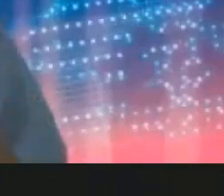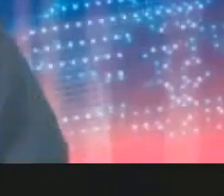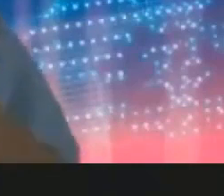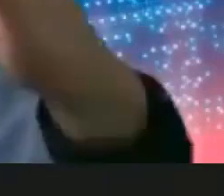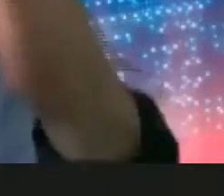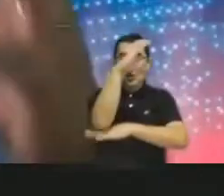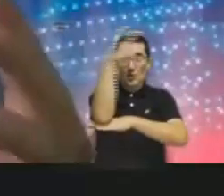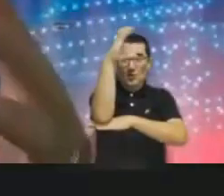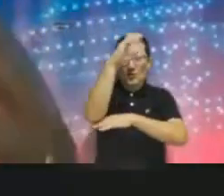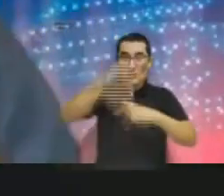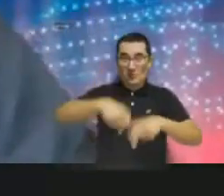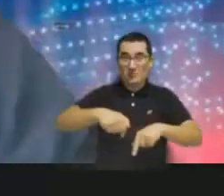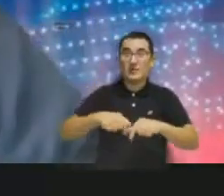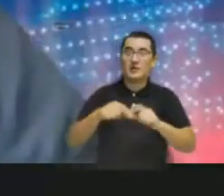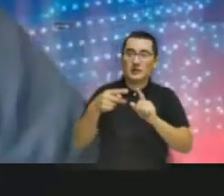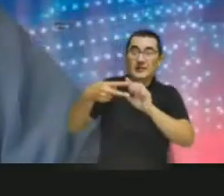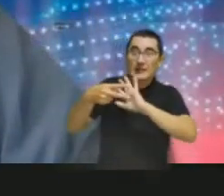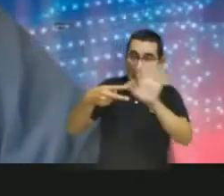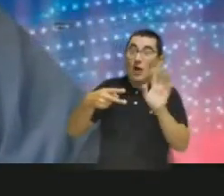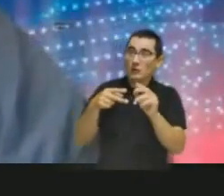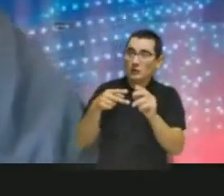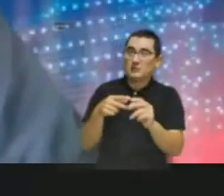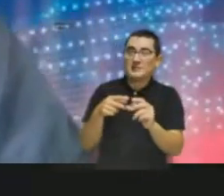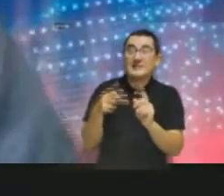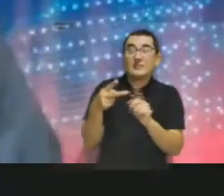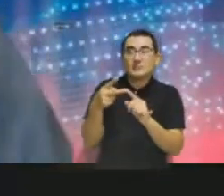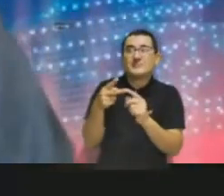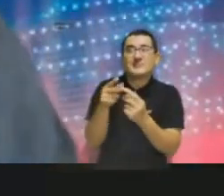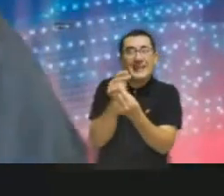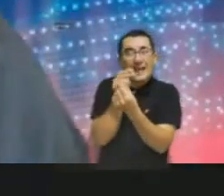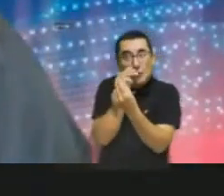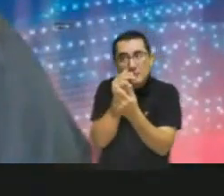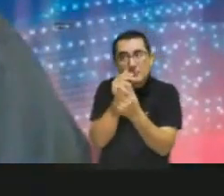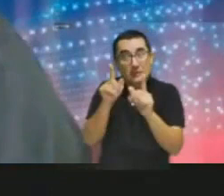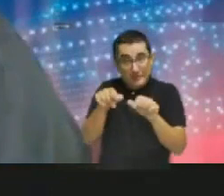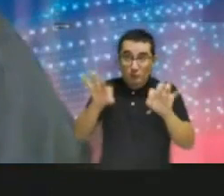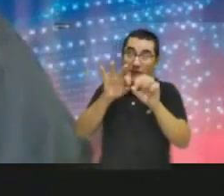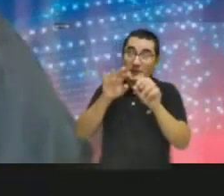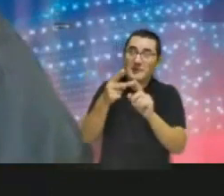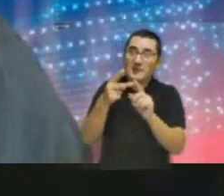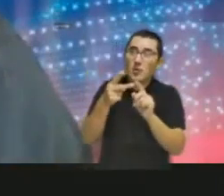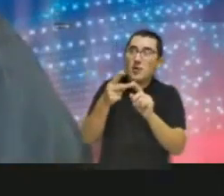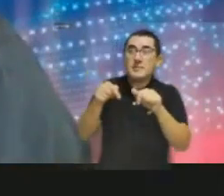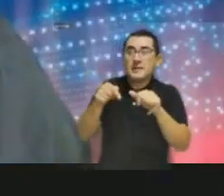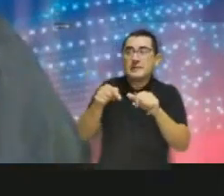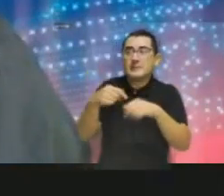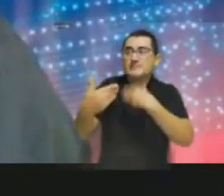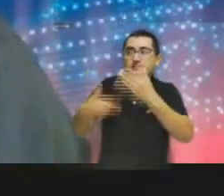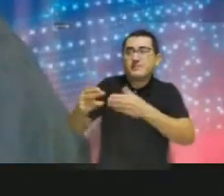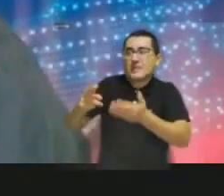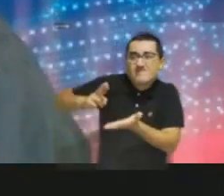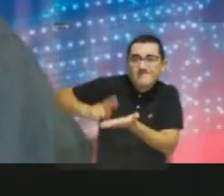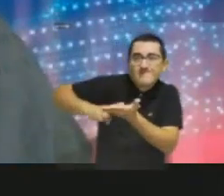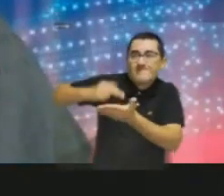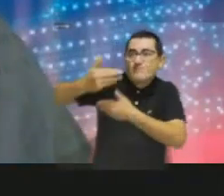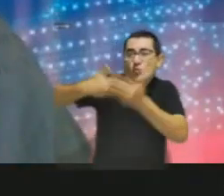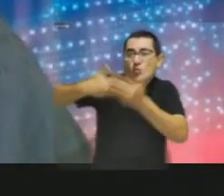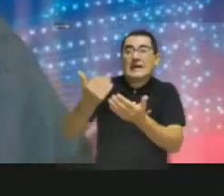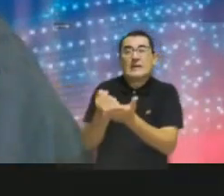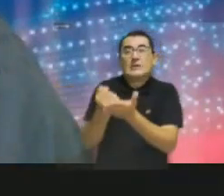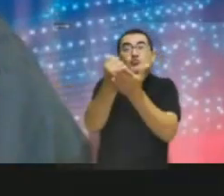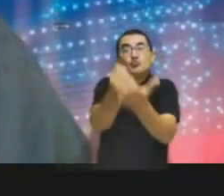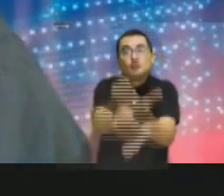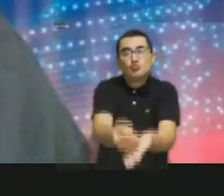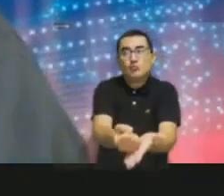So it's not just an issue of economics, but actually after that is how we have a great enabler. And it's a great